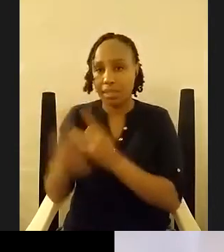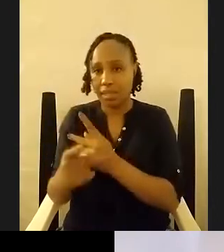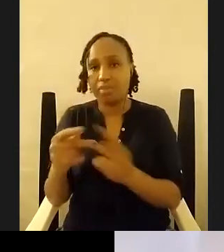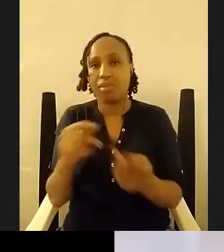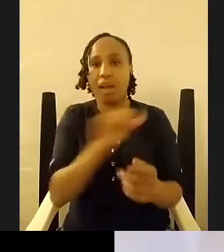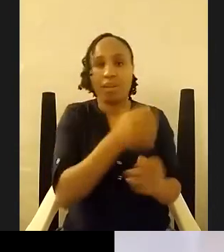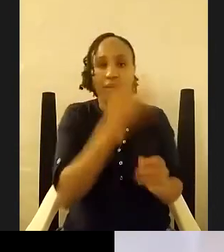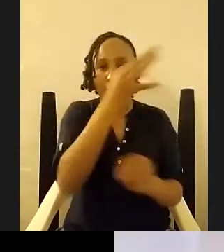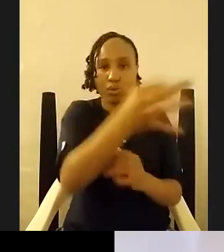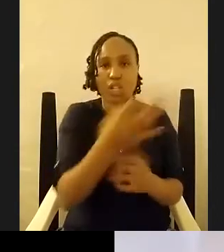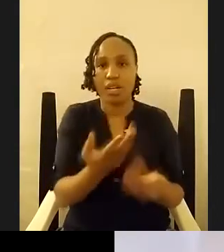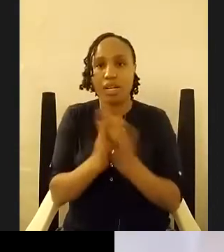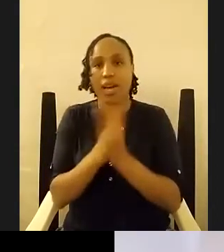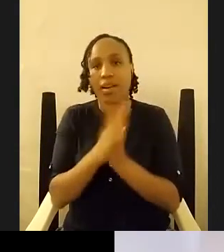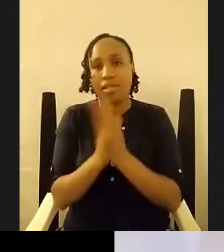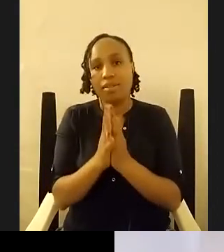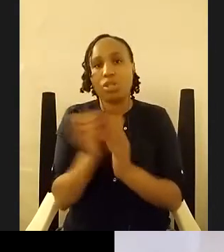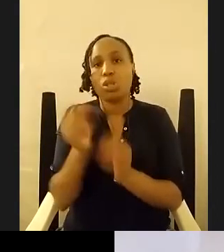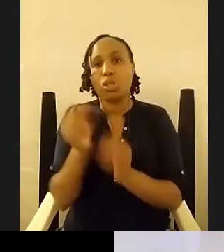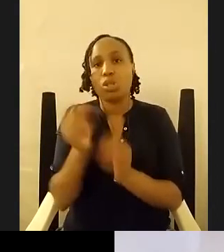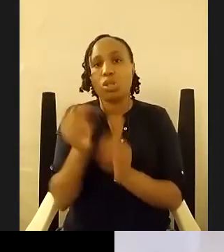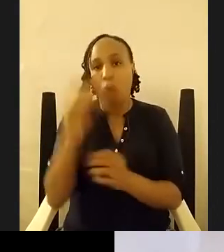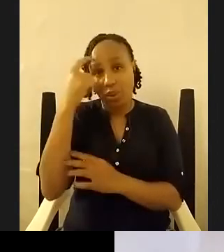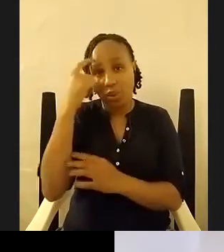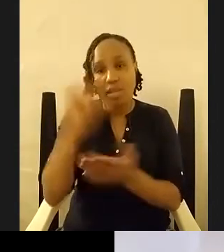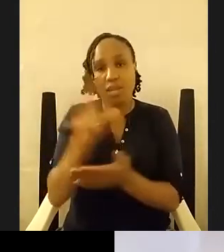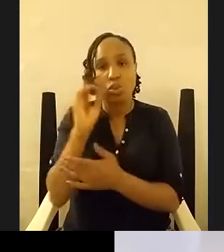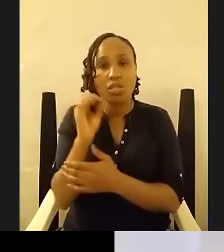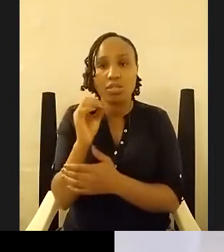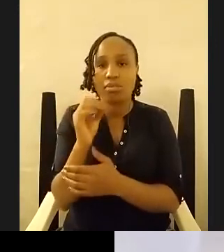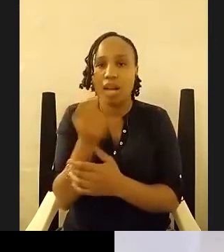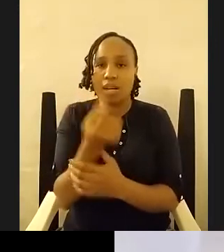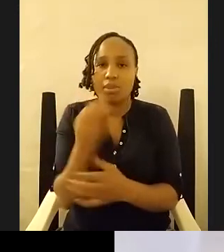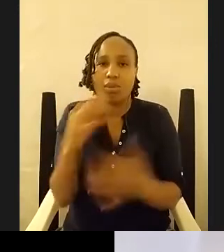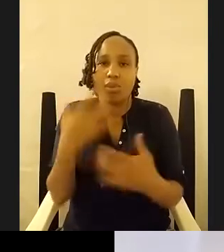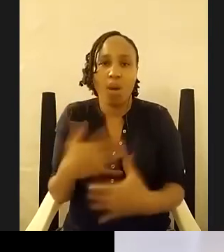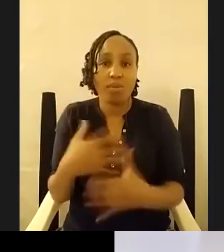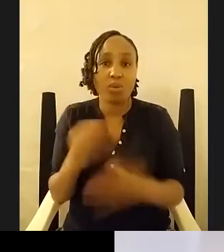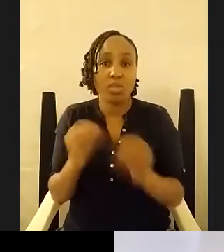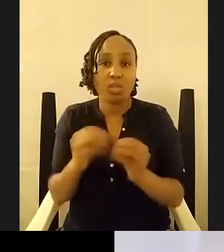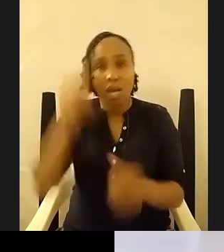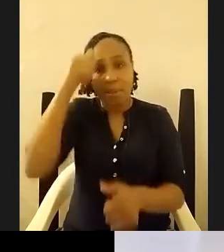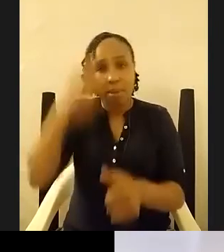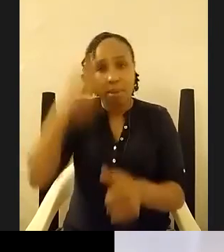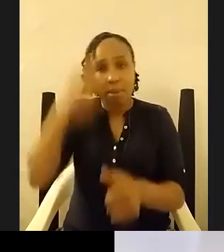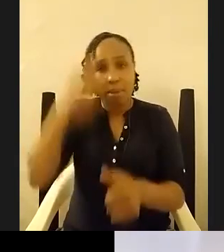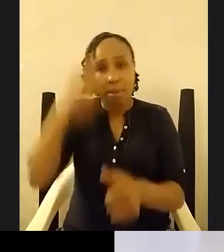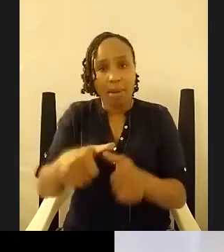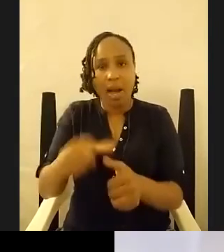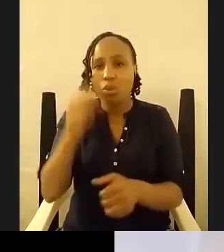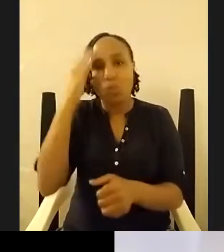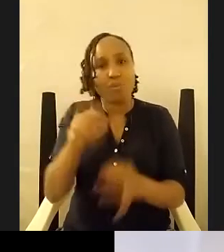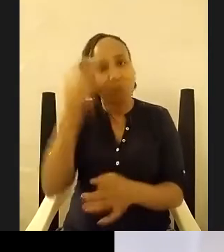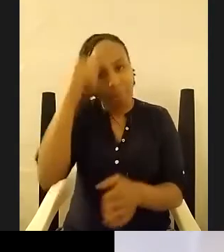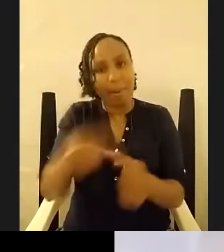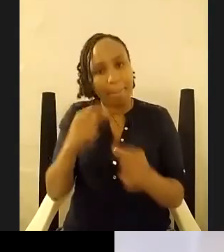um and i thought that was like just a little bit of wonderful scene and i remember i don't know whether you remember but i remember uh when we first got set up